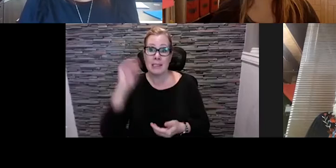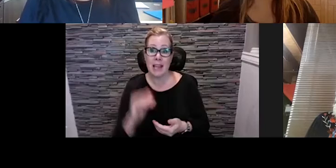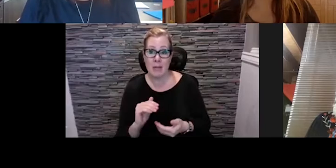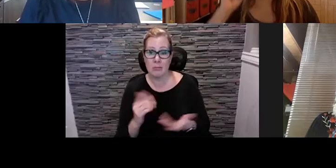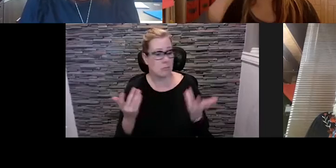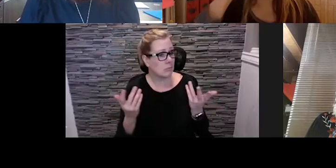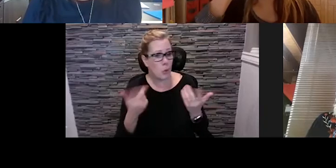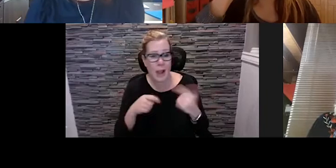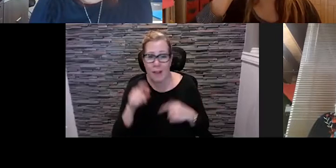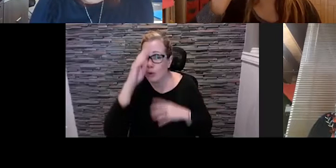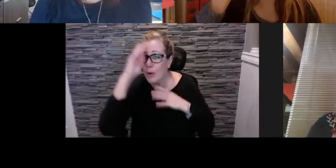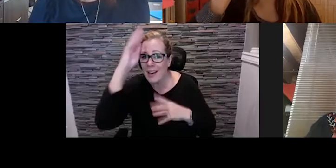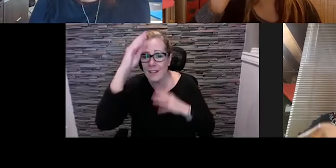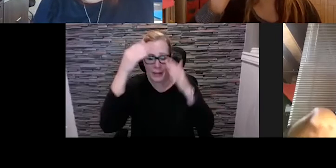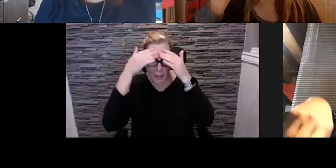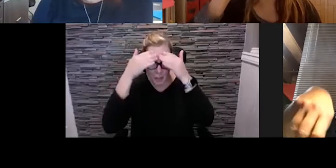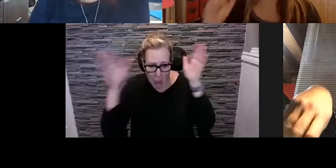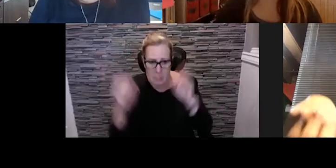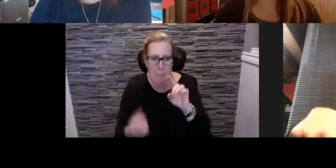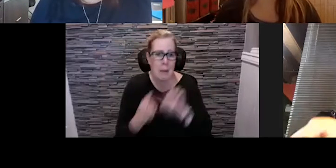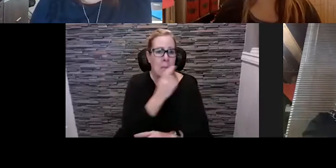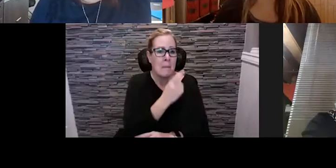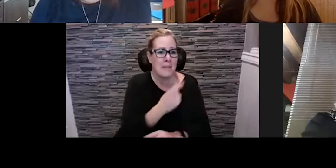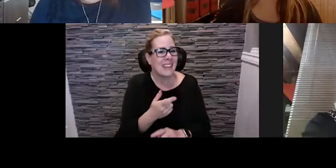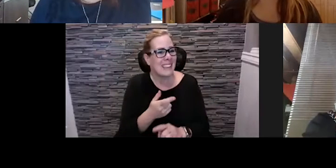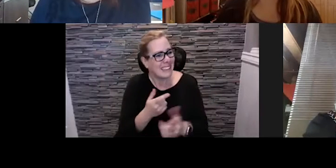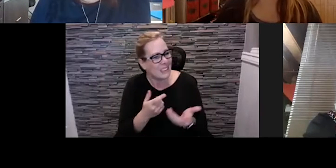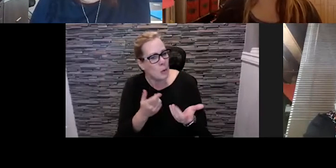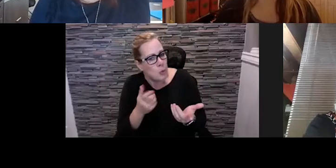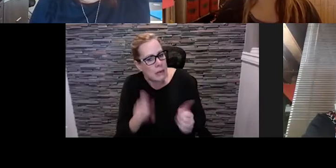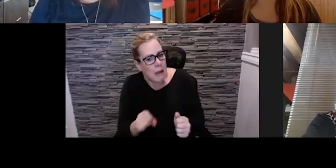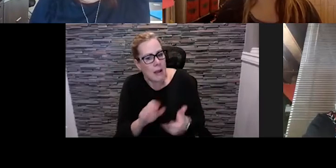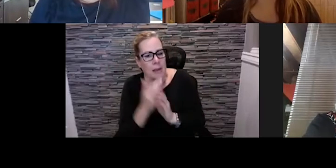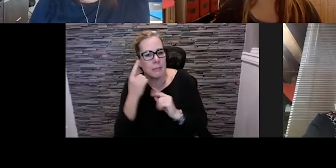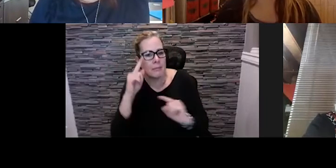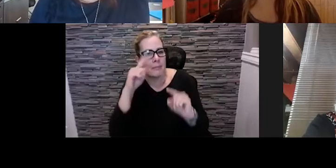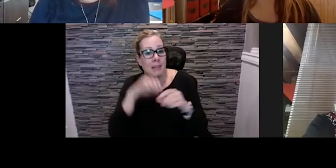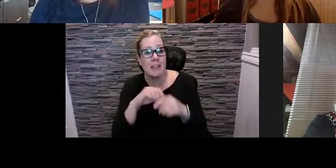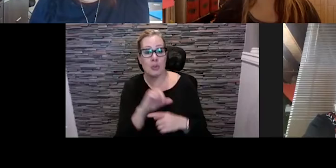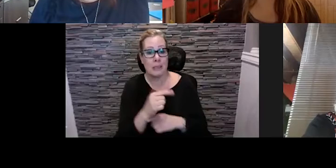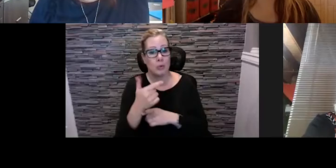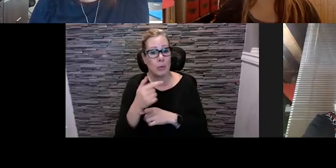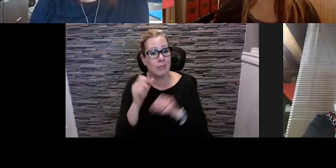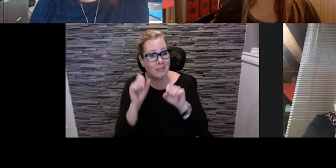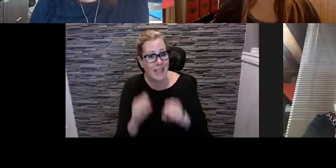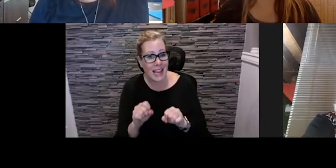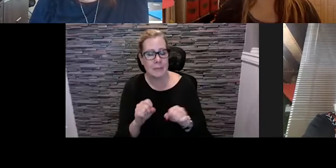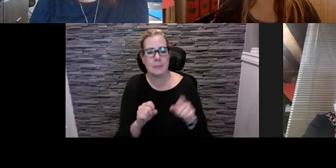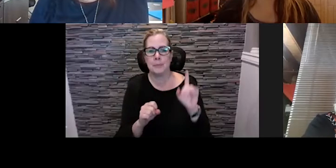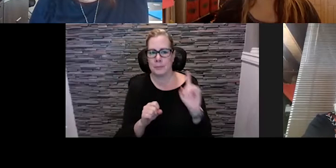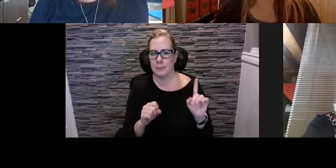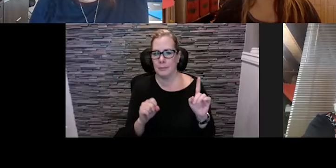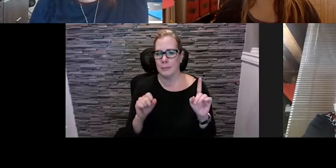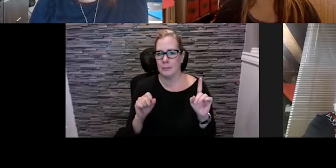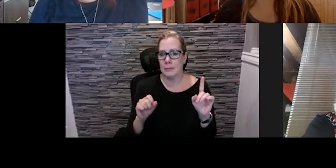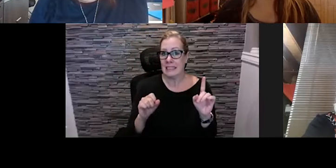happen leading into 2021, I believe. So, Jennifer, I just want to and then I'm going to go to Teresa because I think we're getting into something really